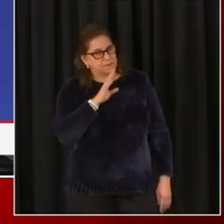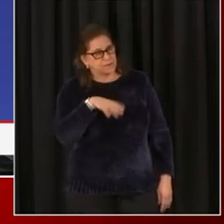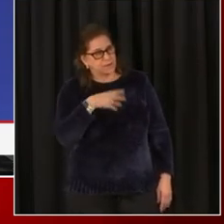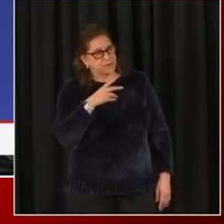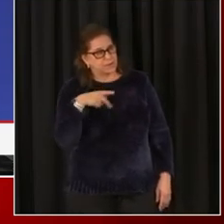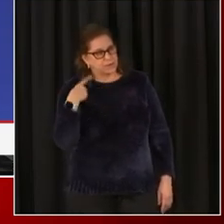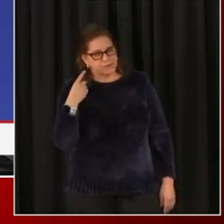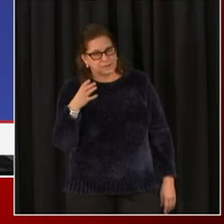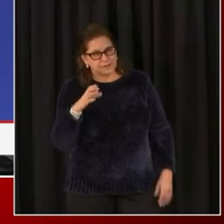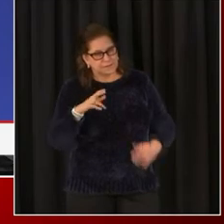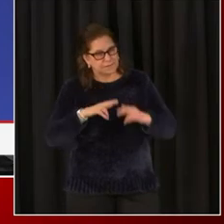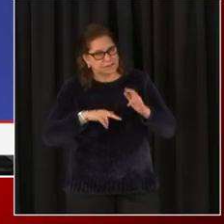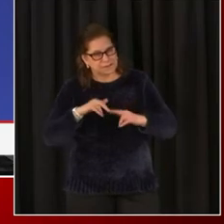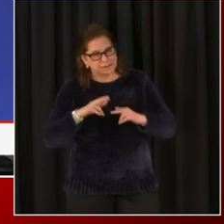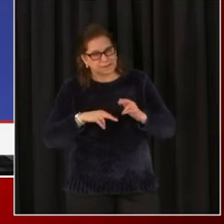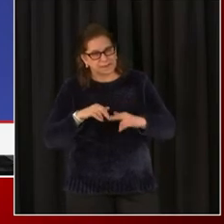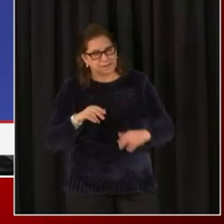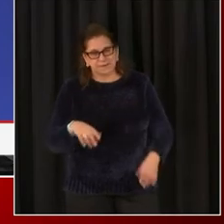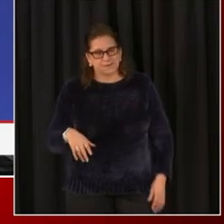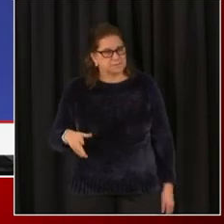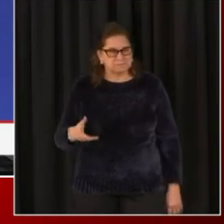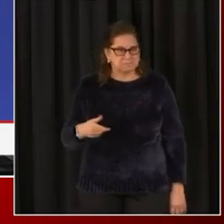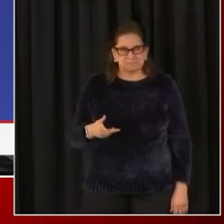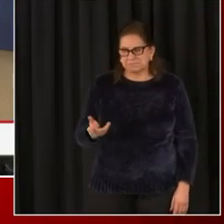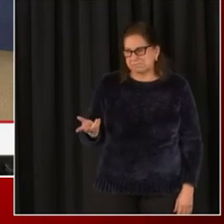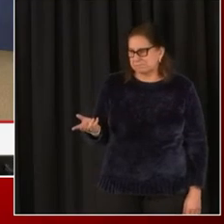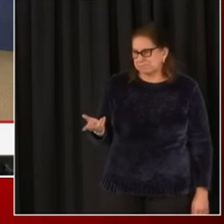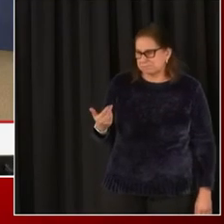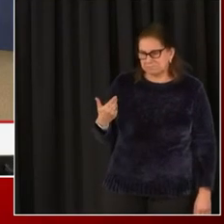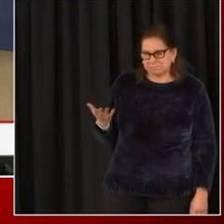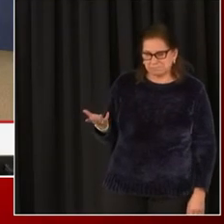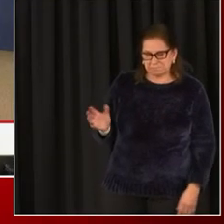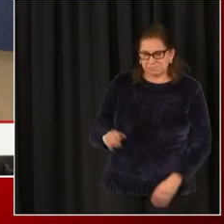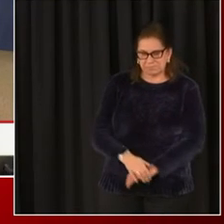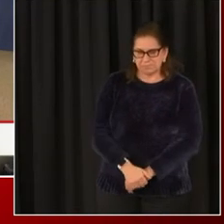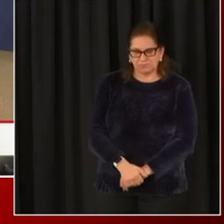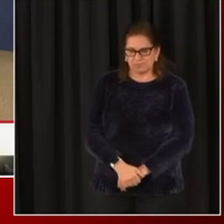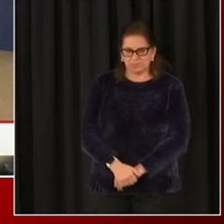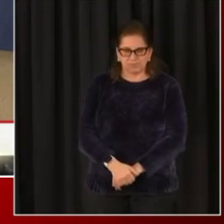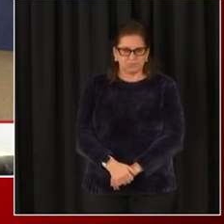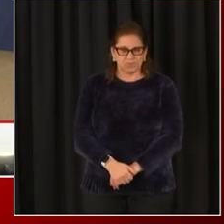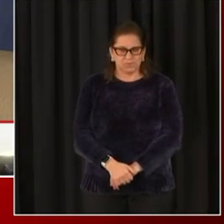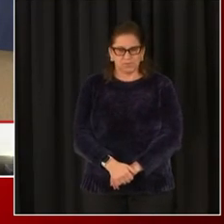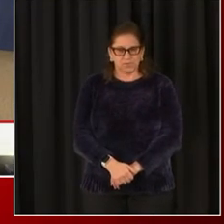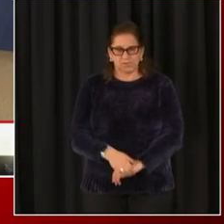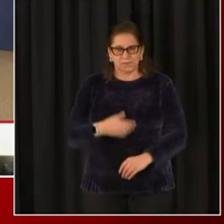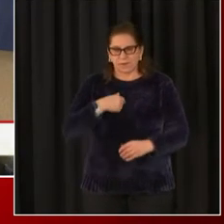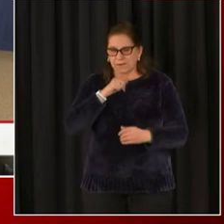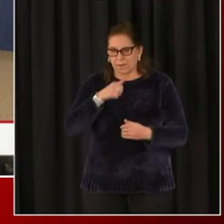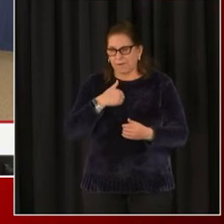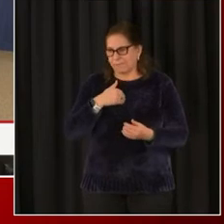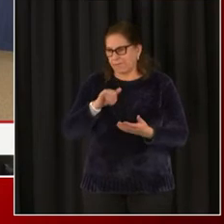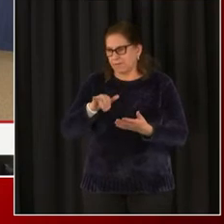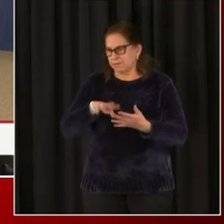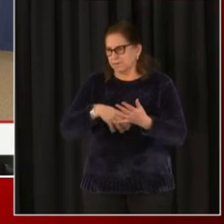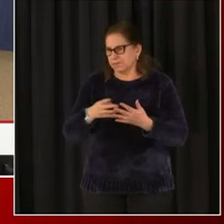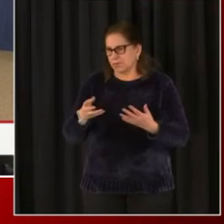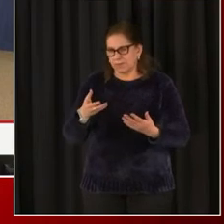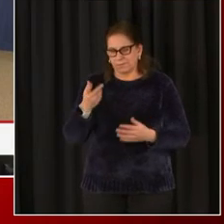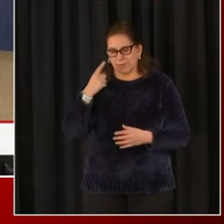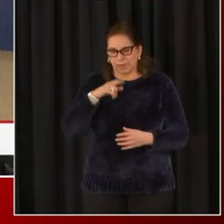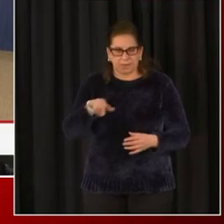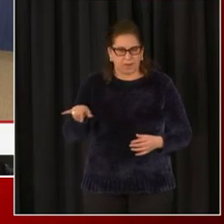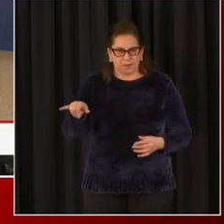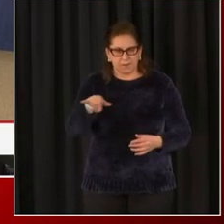you were referring to? Oh, the home? Yeah. I'm not, I'm not specifically sure. Right. But so just so, but that we don't schedule for those.